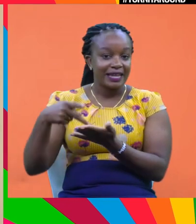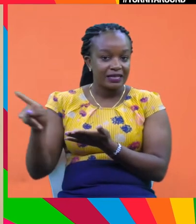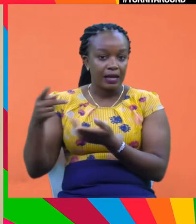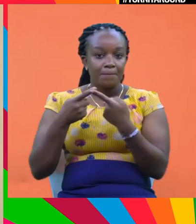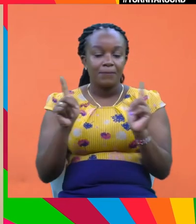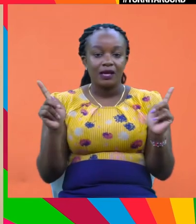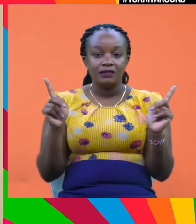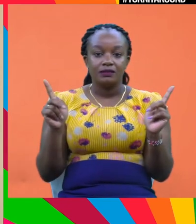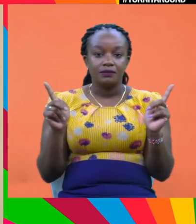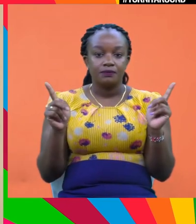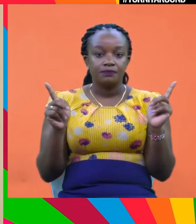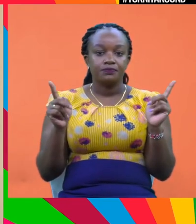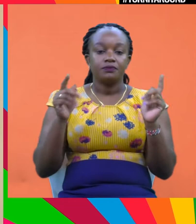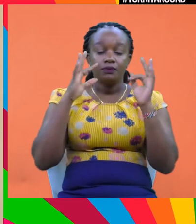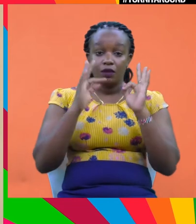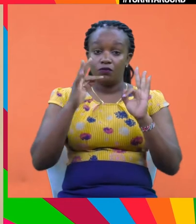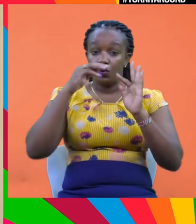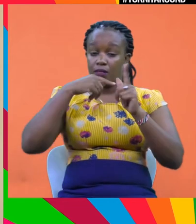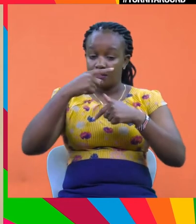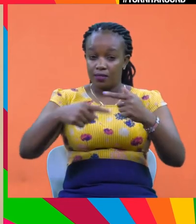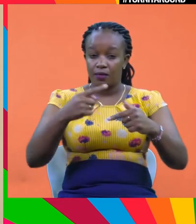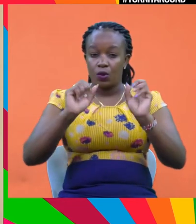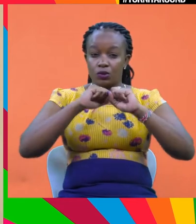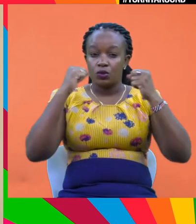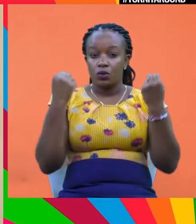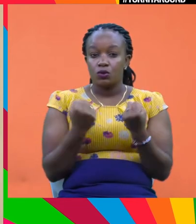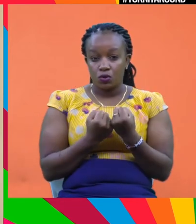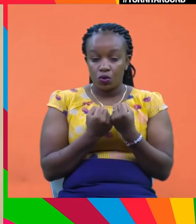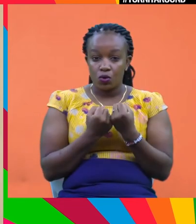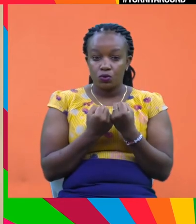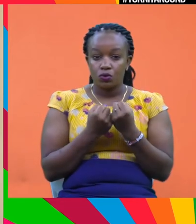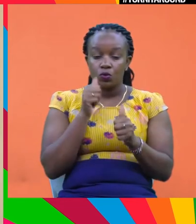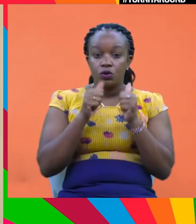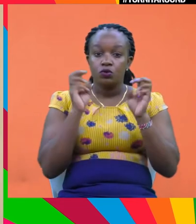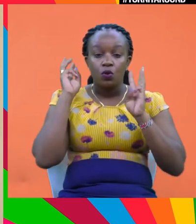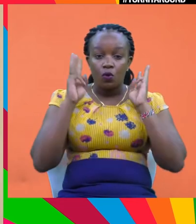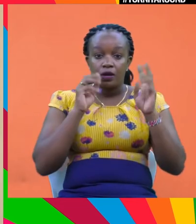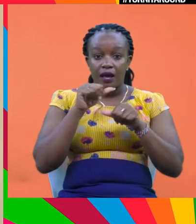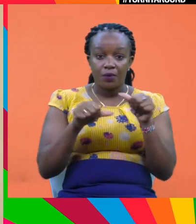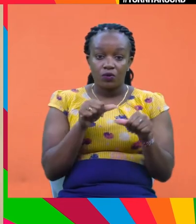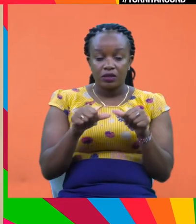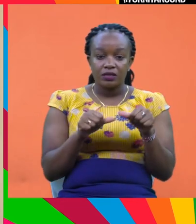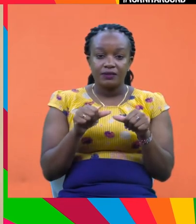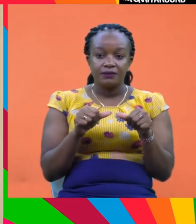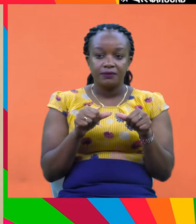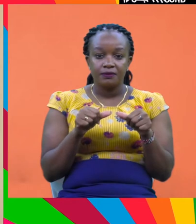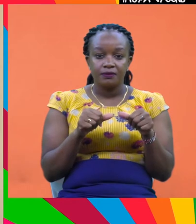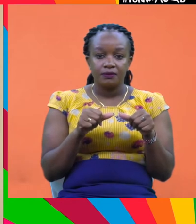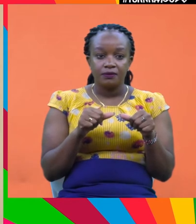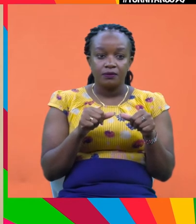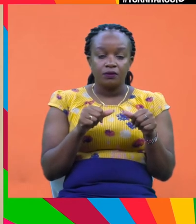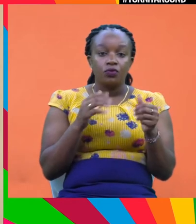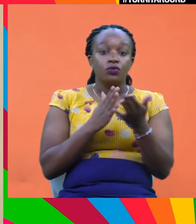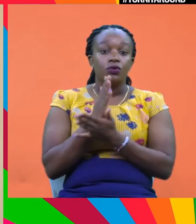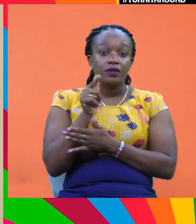you know, but the planet could go down the tubes and the social problems we don't worry about. Would you